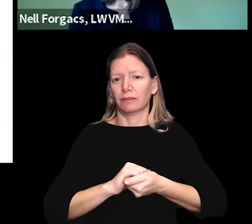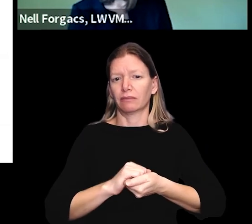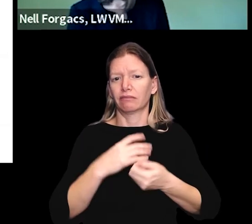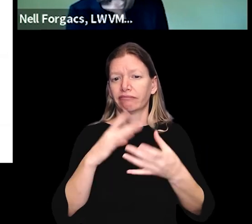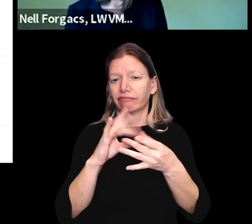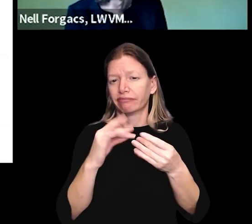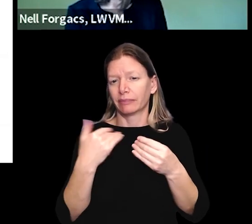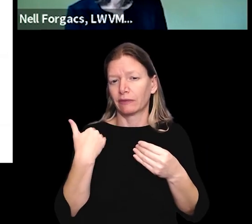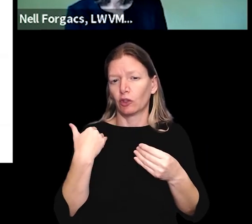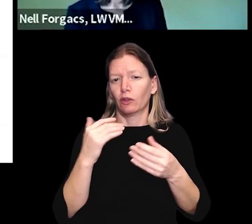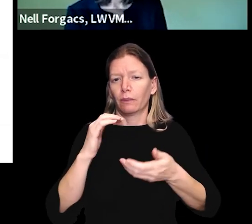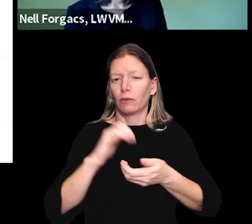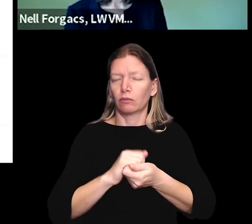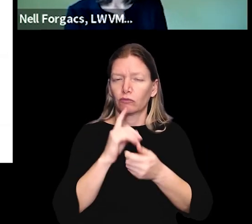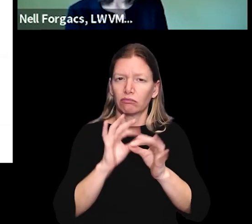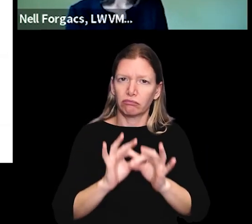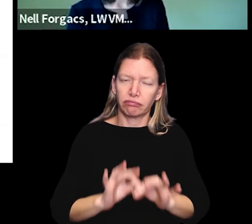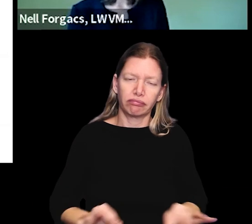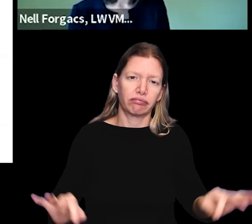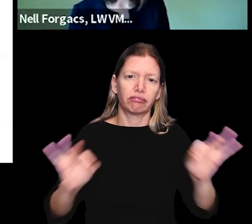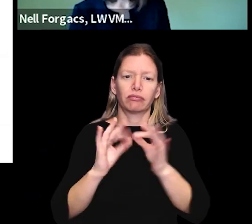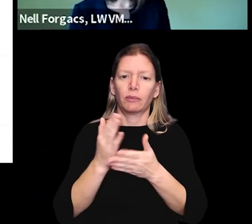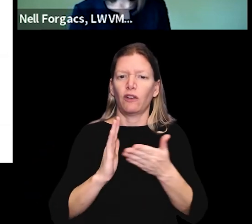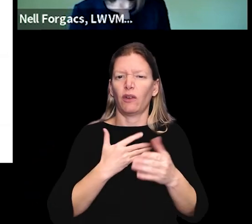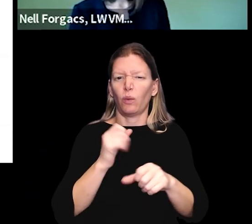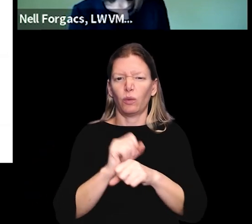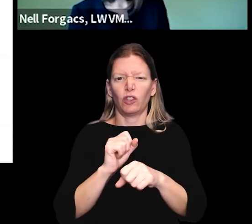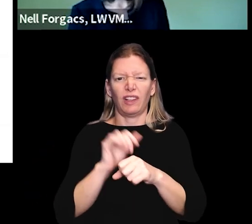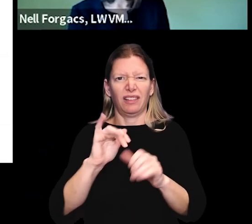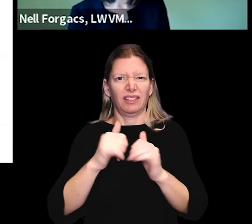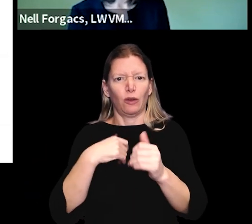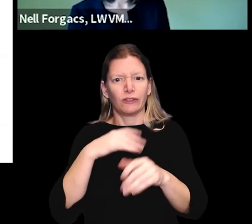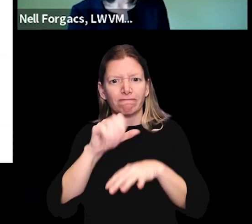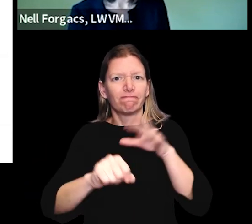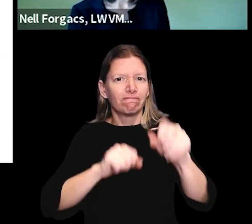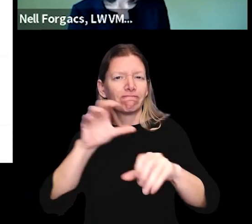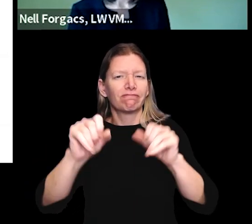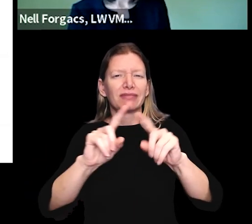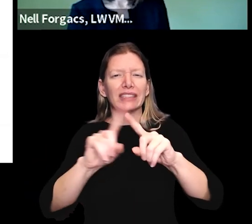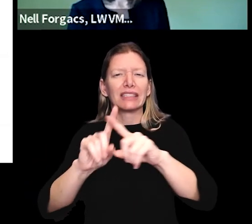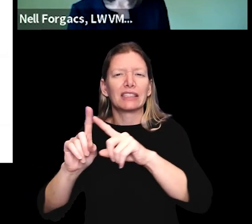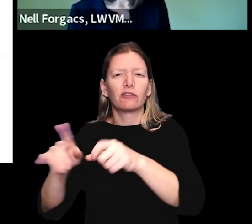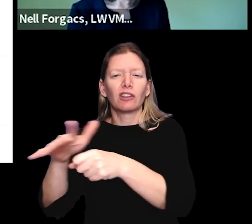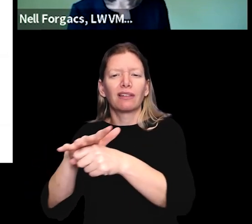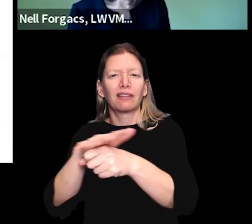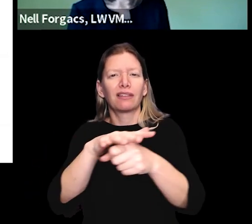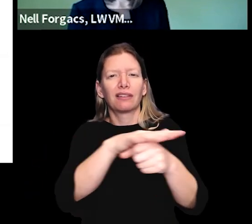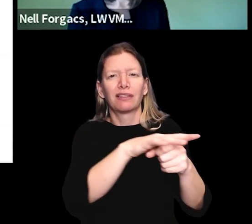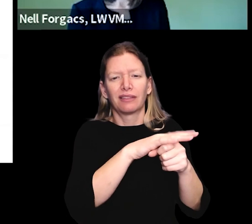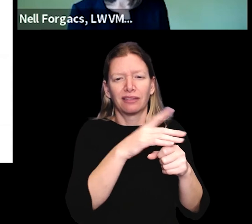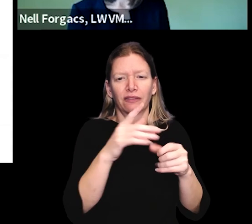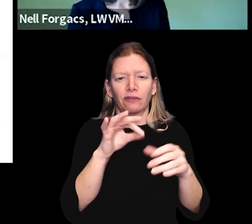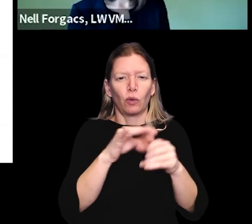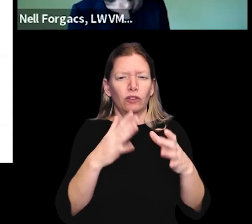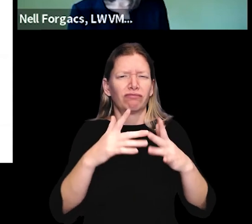And as I said before, partnerships are a really important part of our work, and it's a way we reach different demographics of